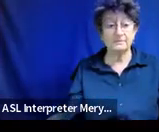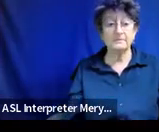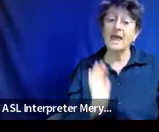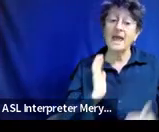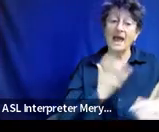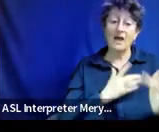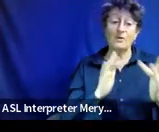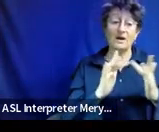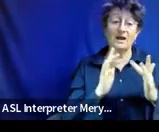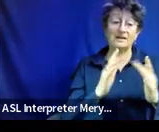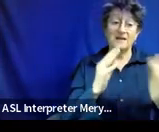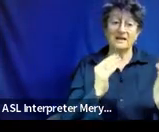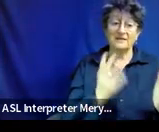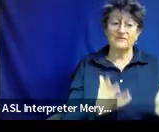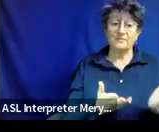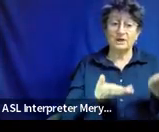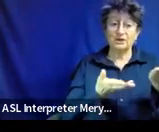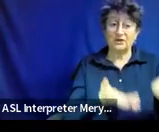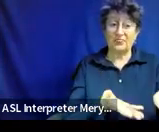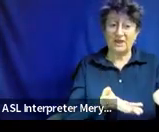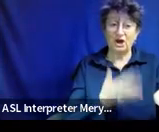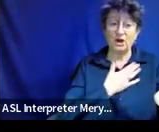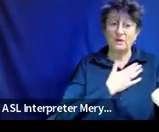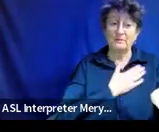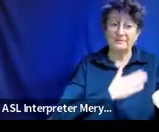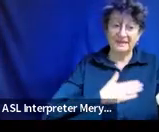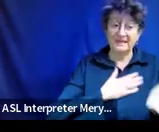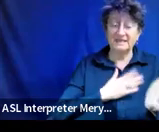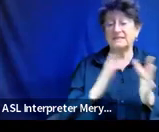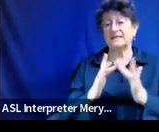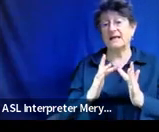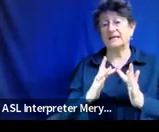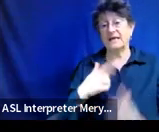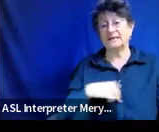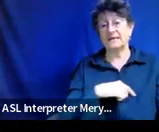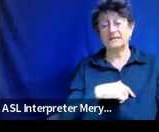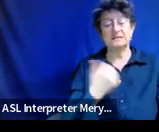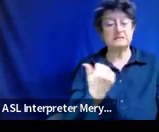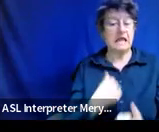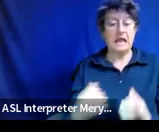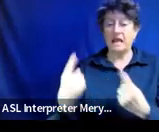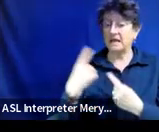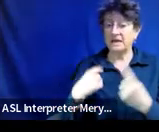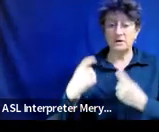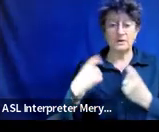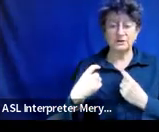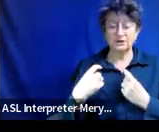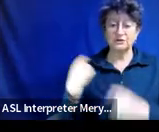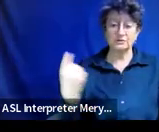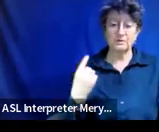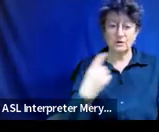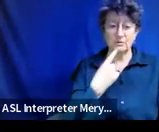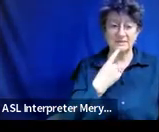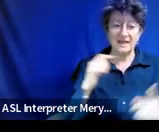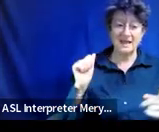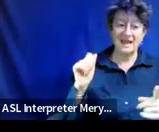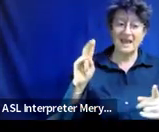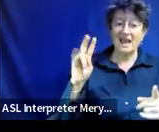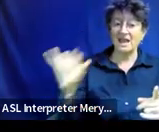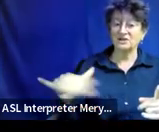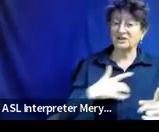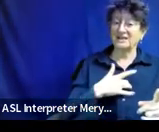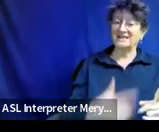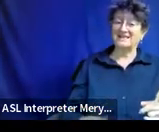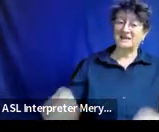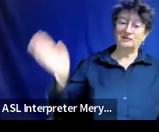information. Please get in touch with us if you have any questions. We always say, Ashley usually does this little spiel, but